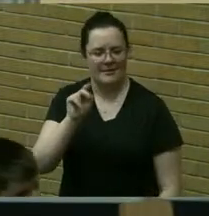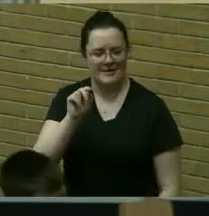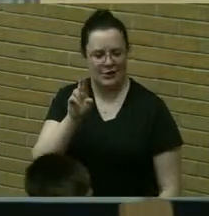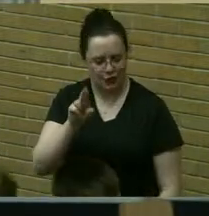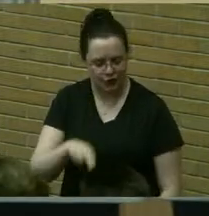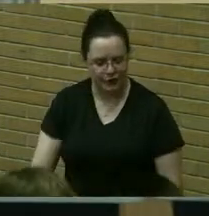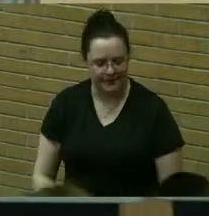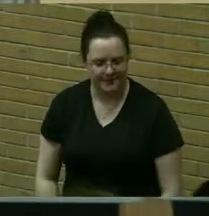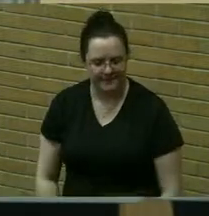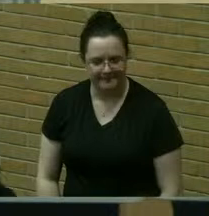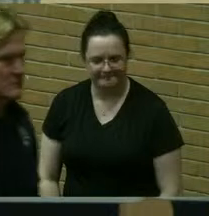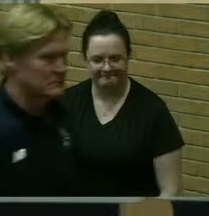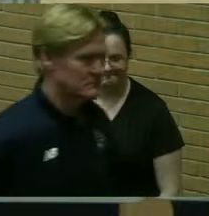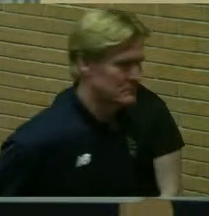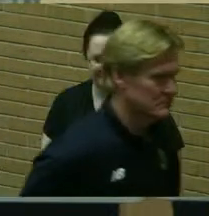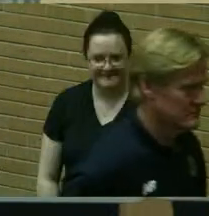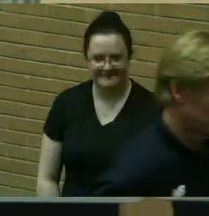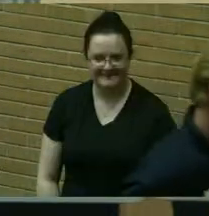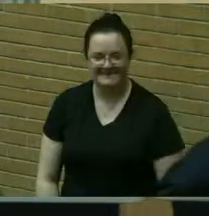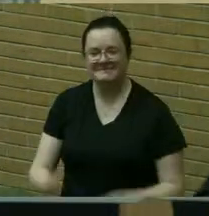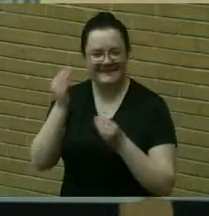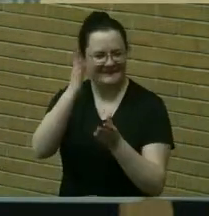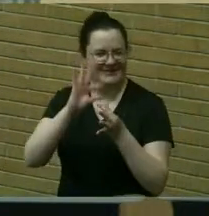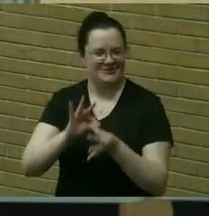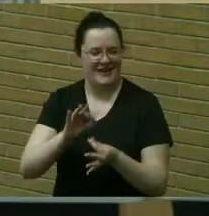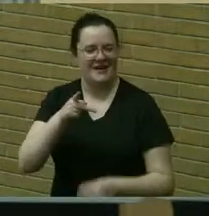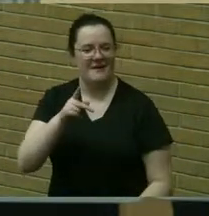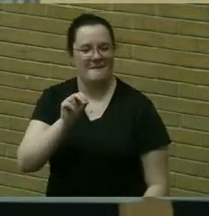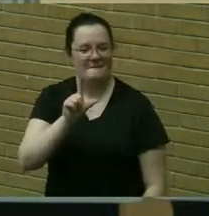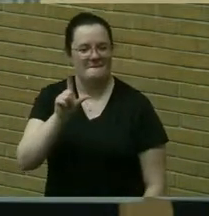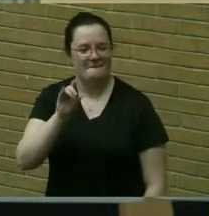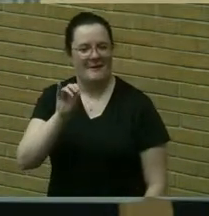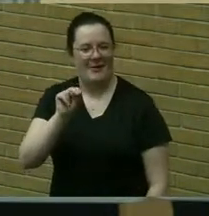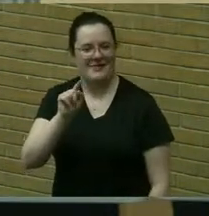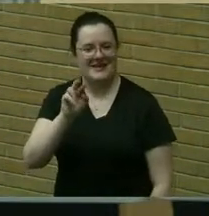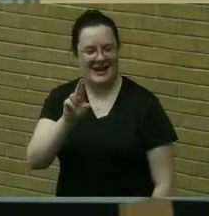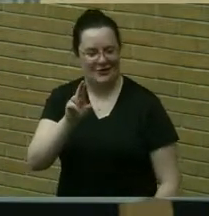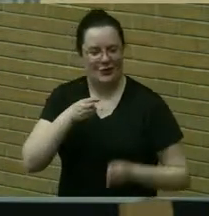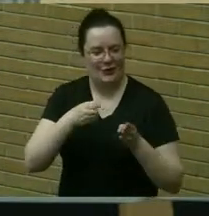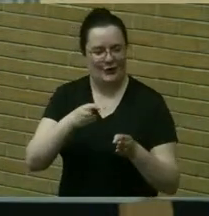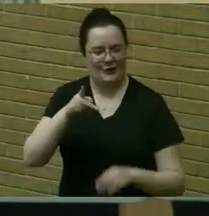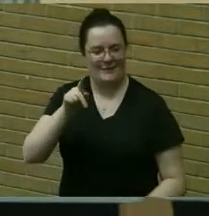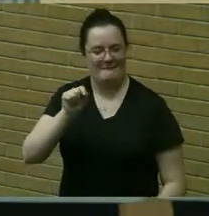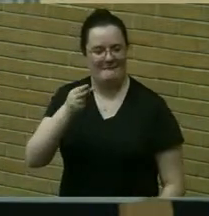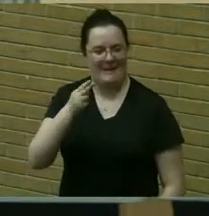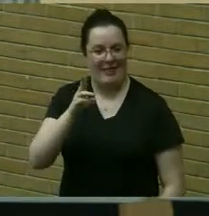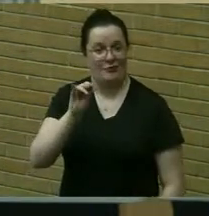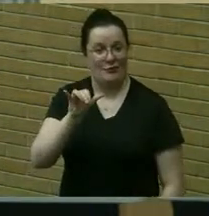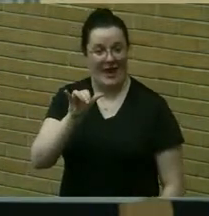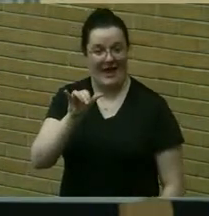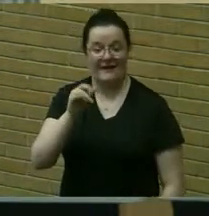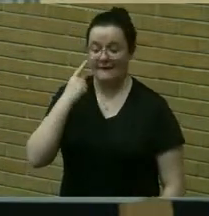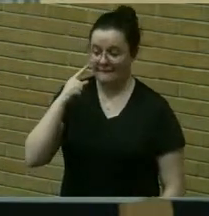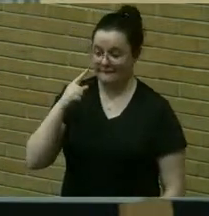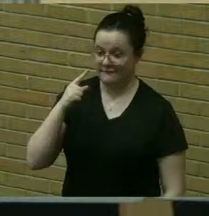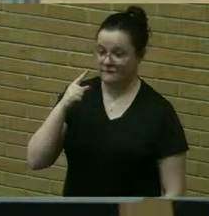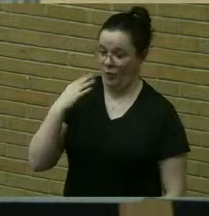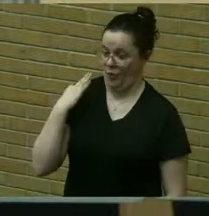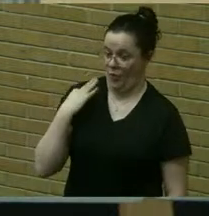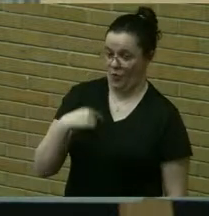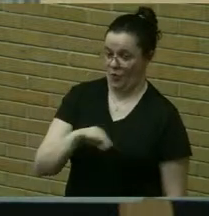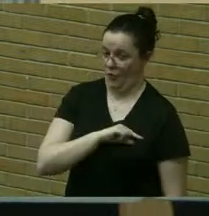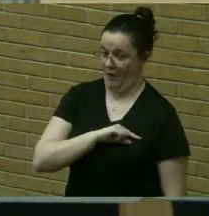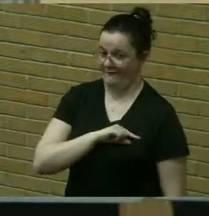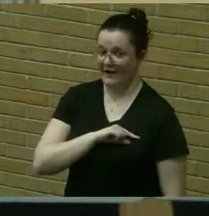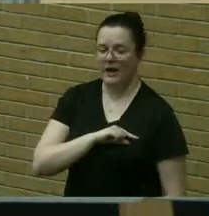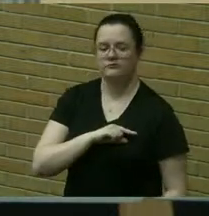and and i saw a reference that to qualify you would have to have 10 um